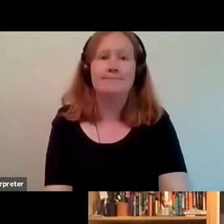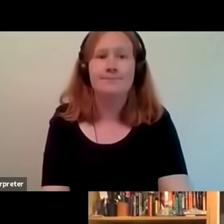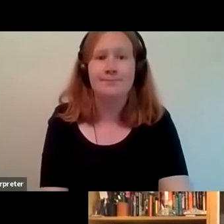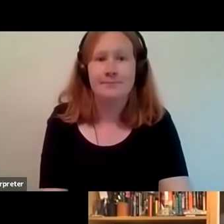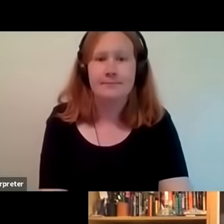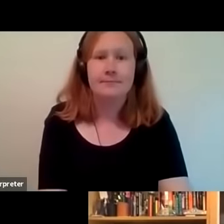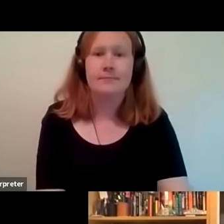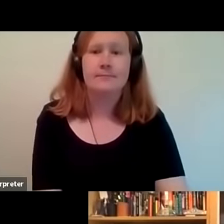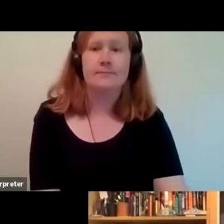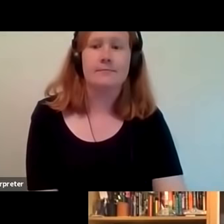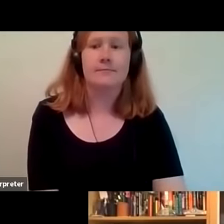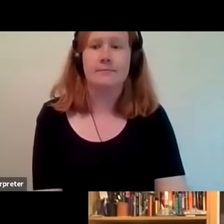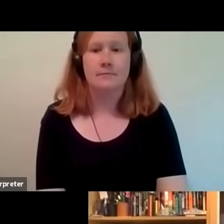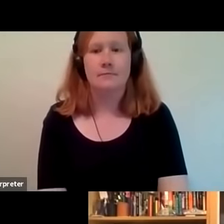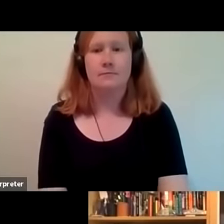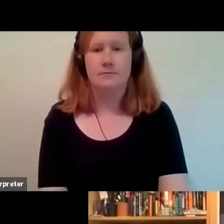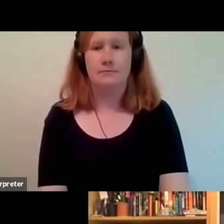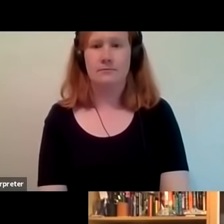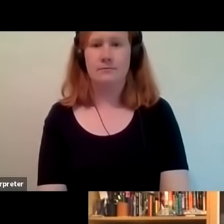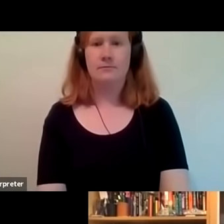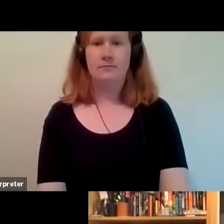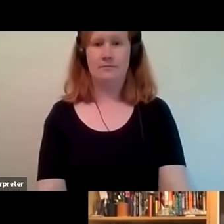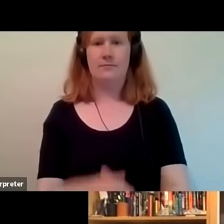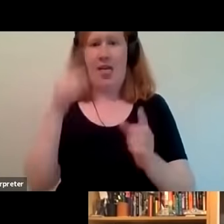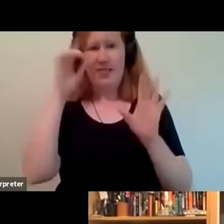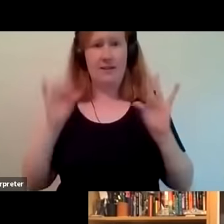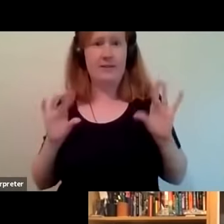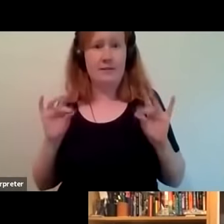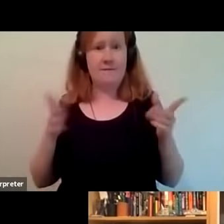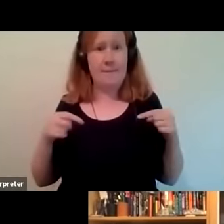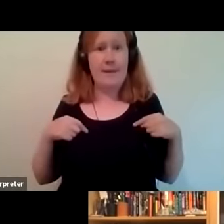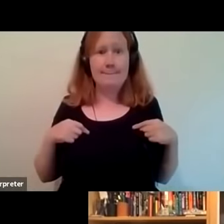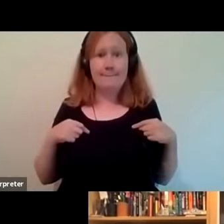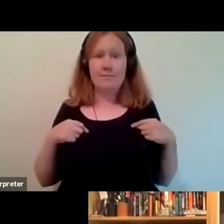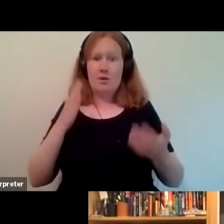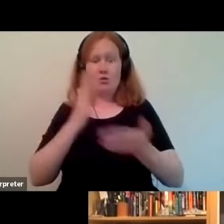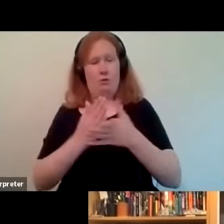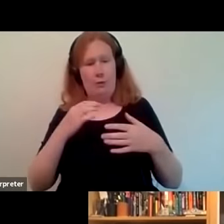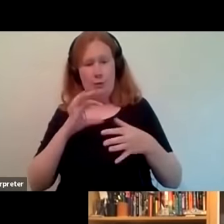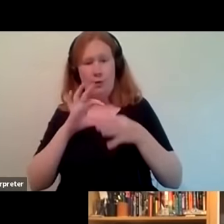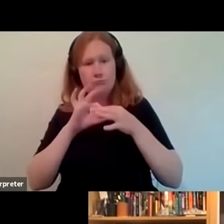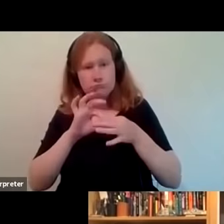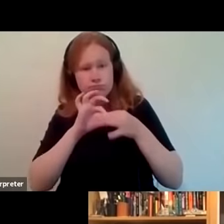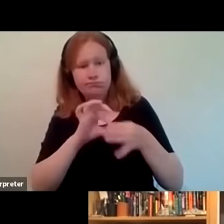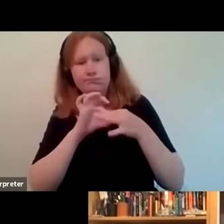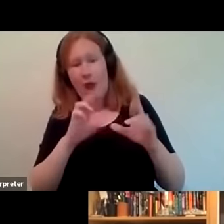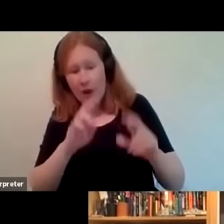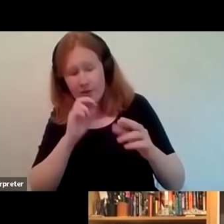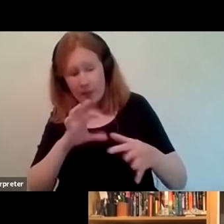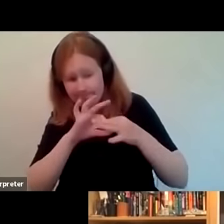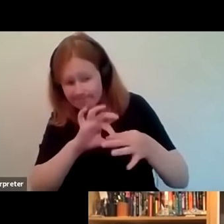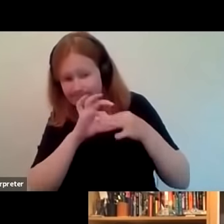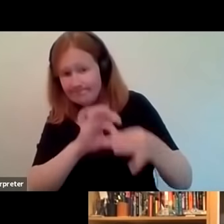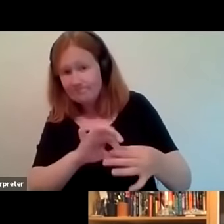um and i think that's all i had to say so we really look forward to engaging with you much more over the